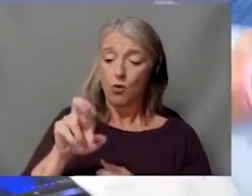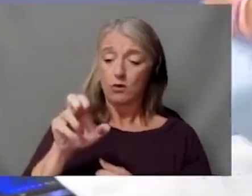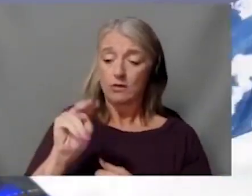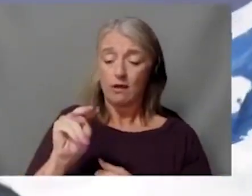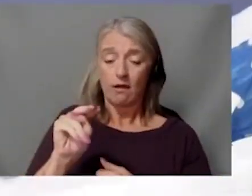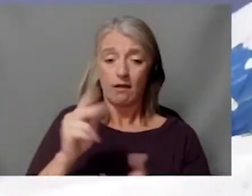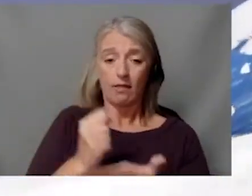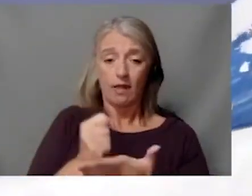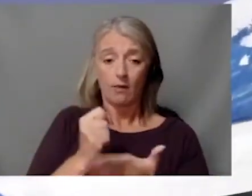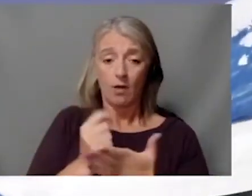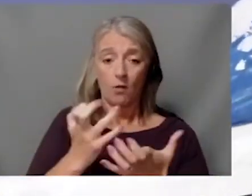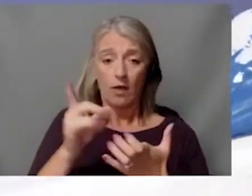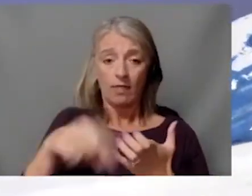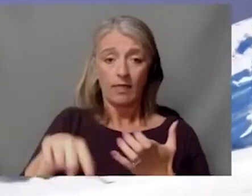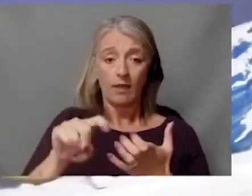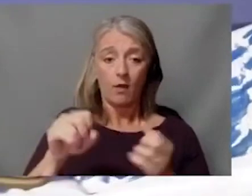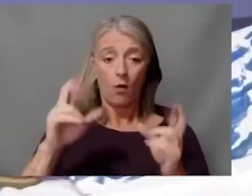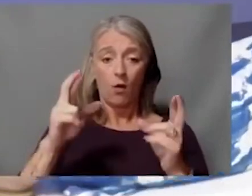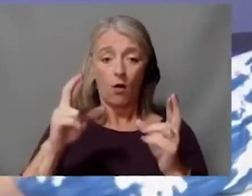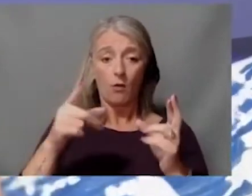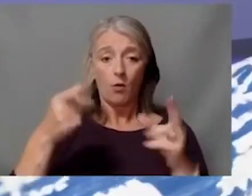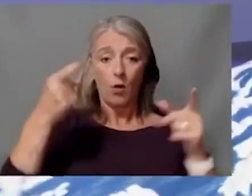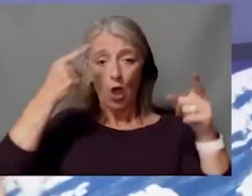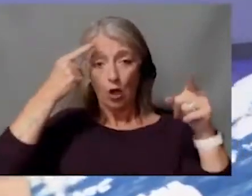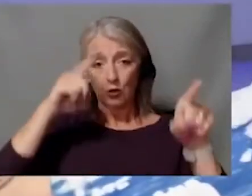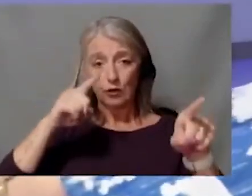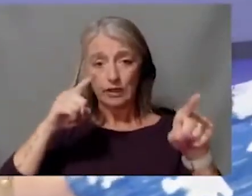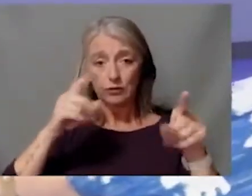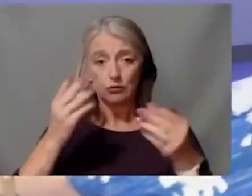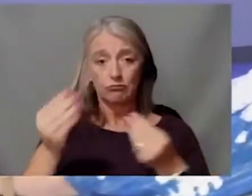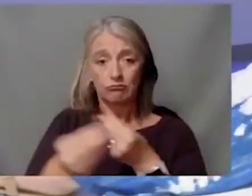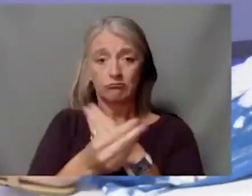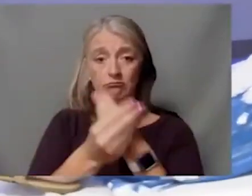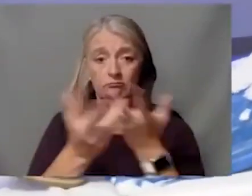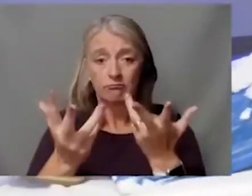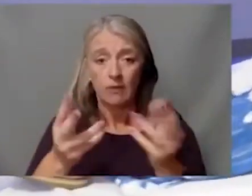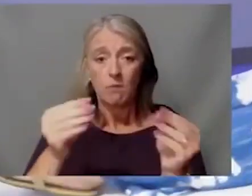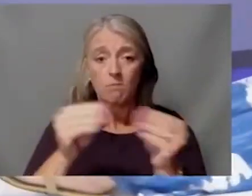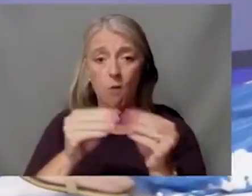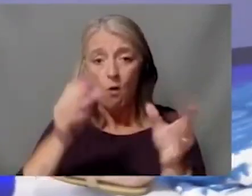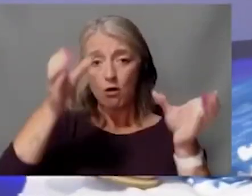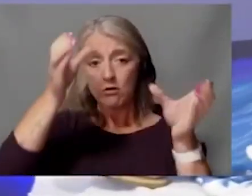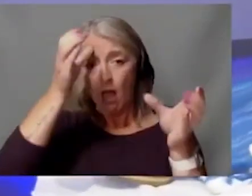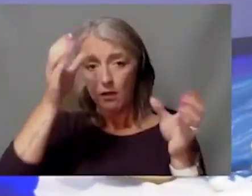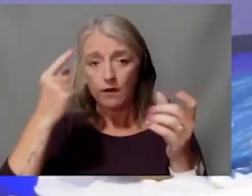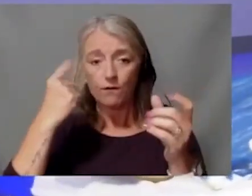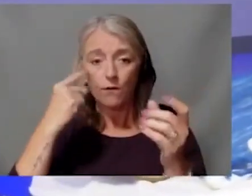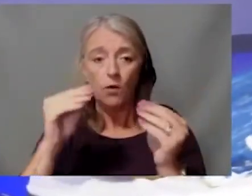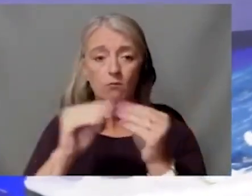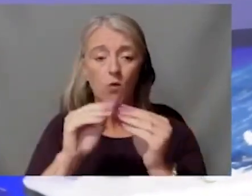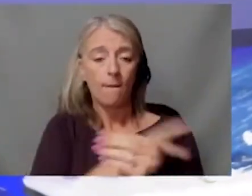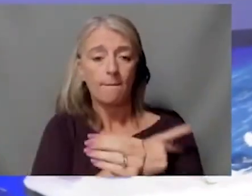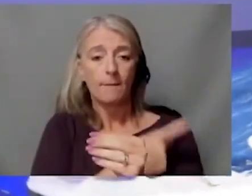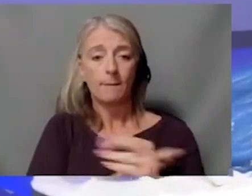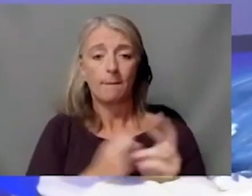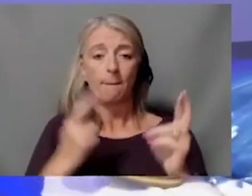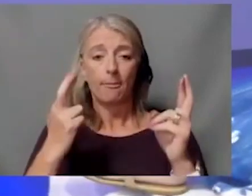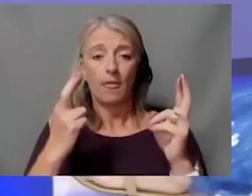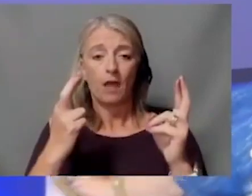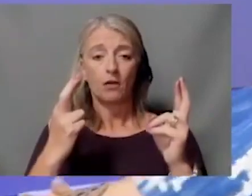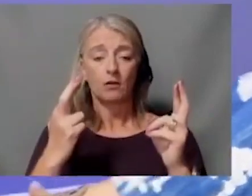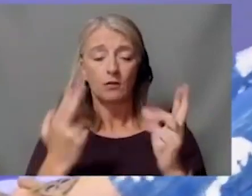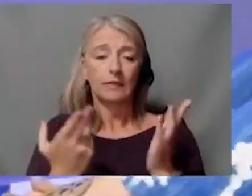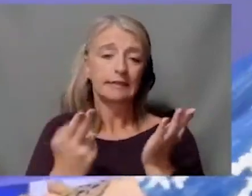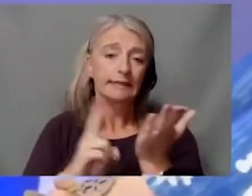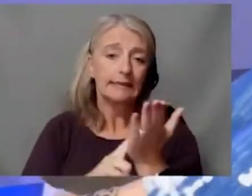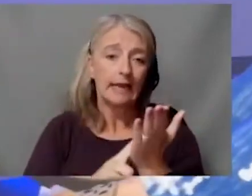will agree to contribute knowledge to future patients. And so we will hope that they will be able to enroll in clinical trials and help us